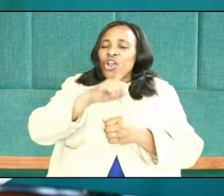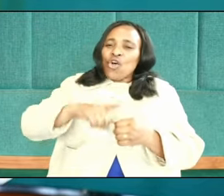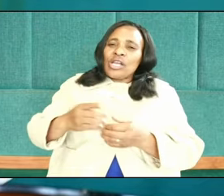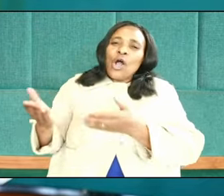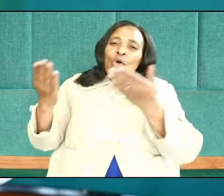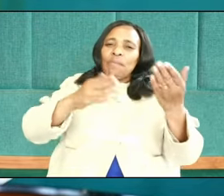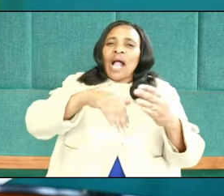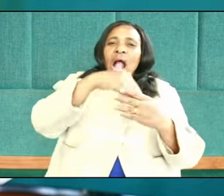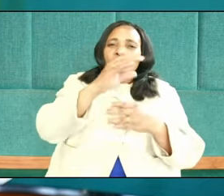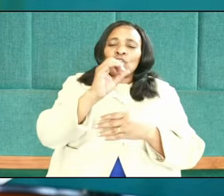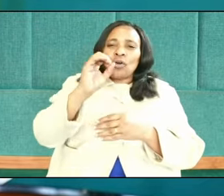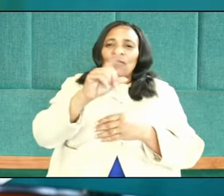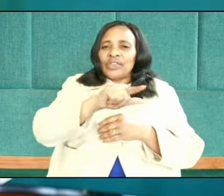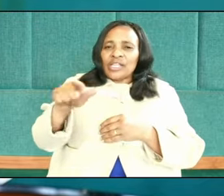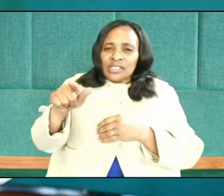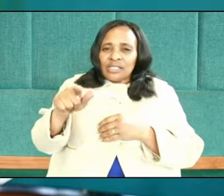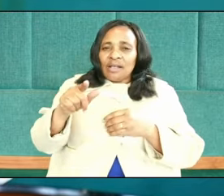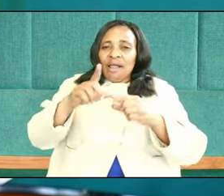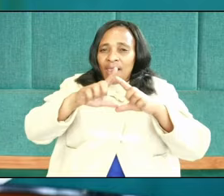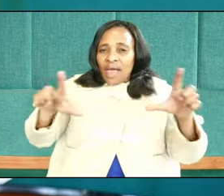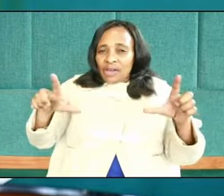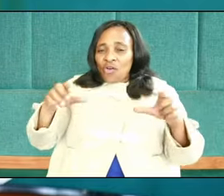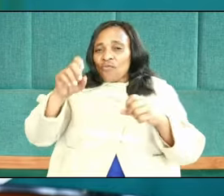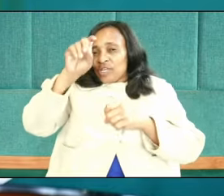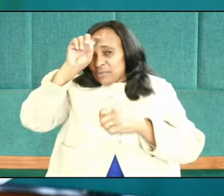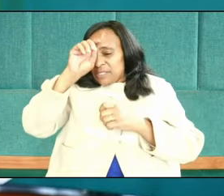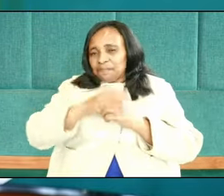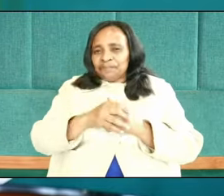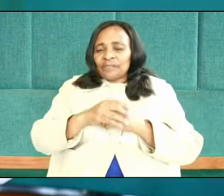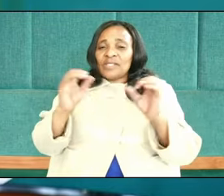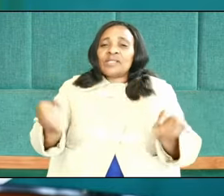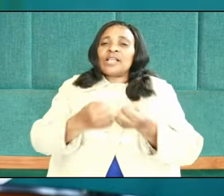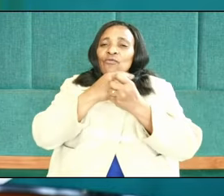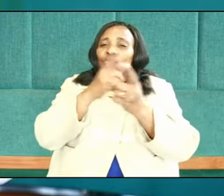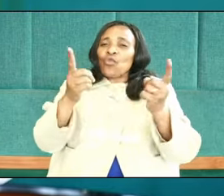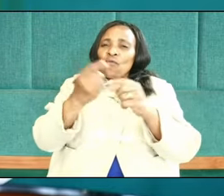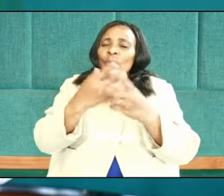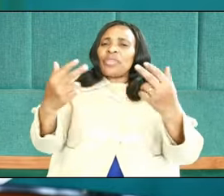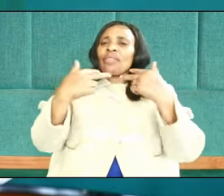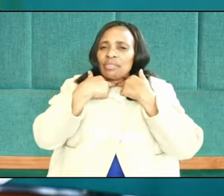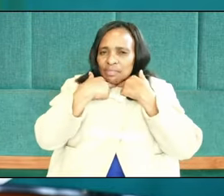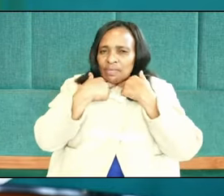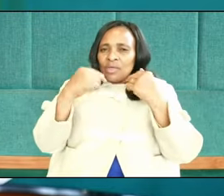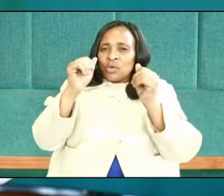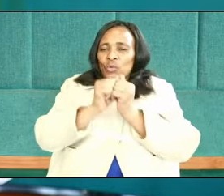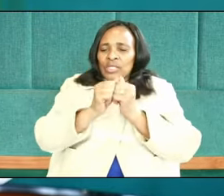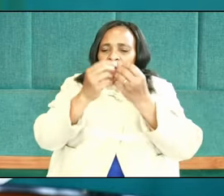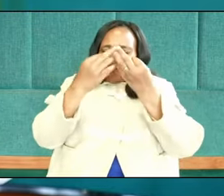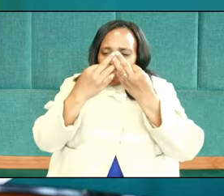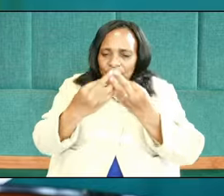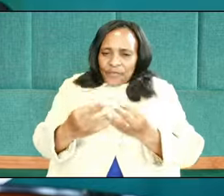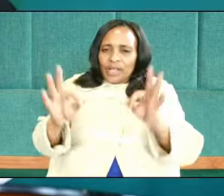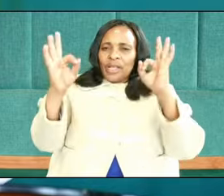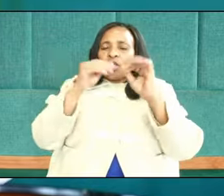bring you out from under the burdens of Egyptians, I will rescue you from their bondage, and I will redeem you